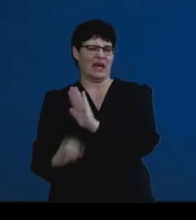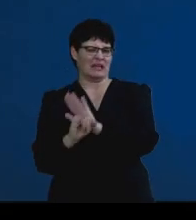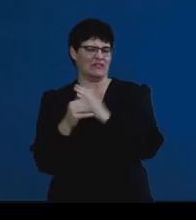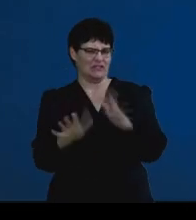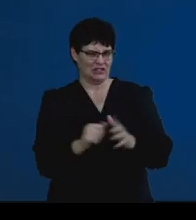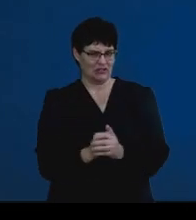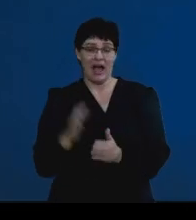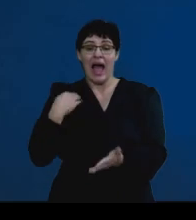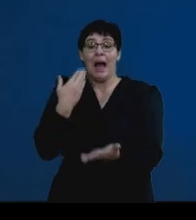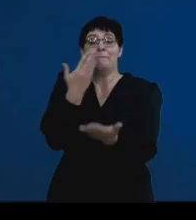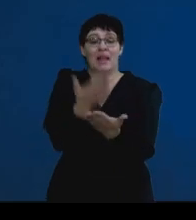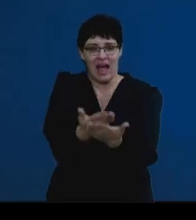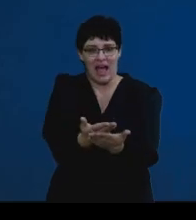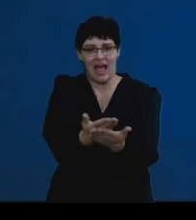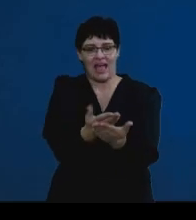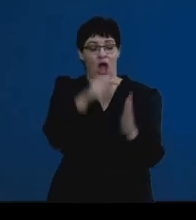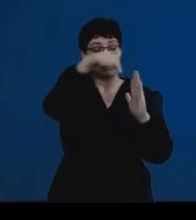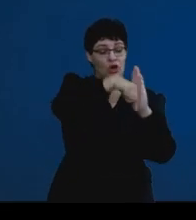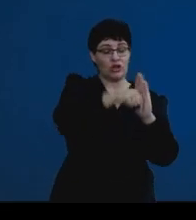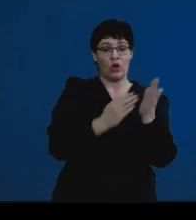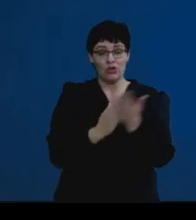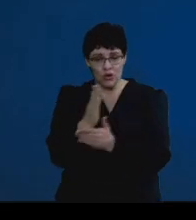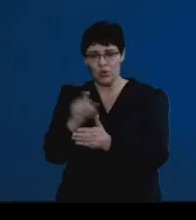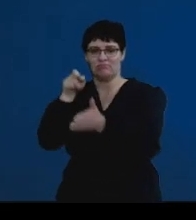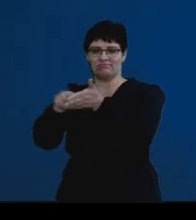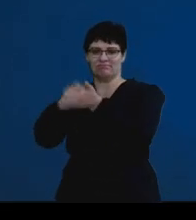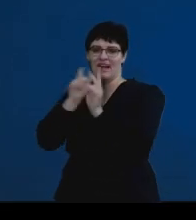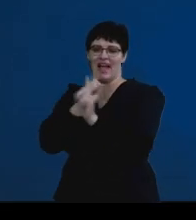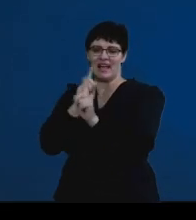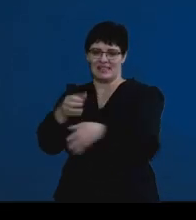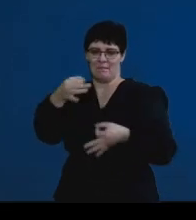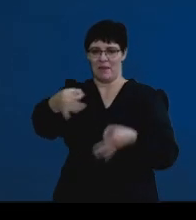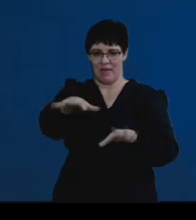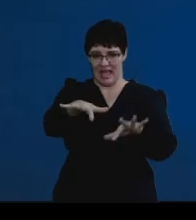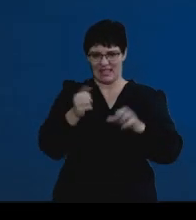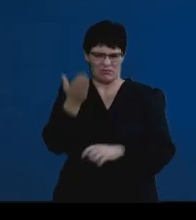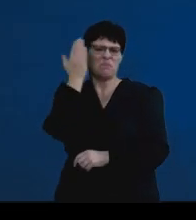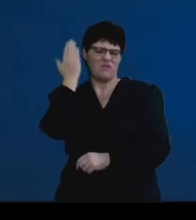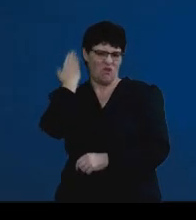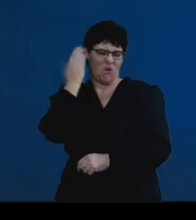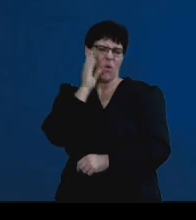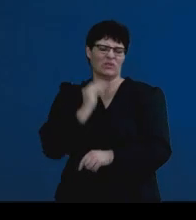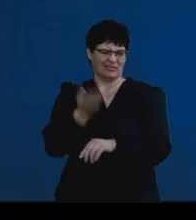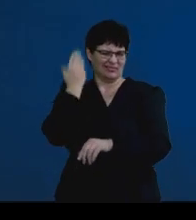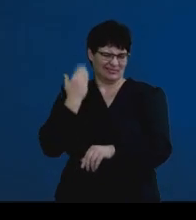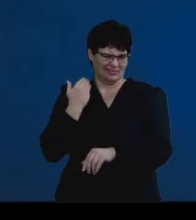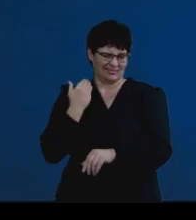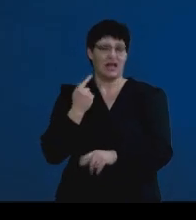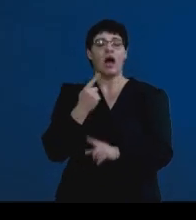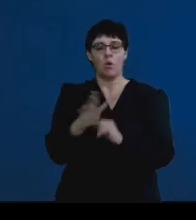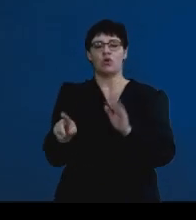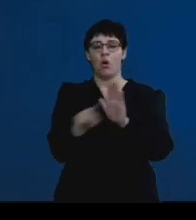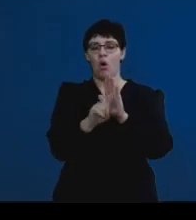that content in the context of working through papers. So you want to work through exam papers and you want to identify